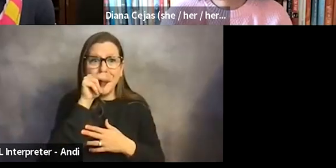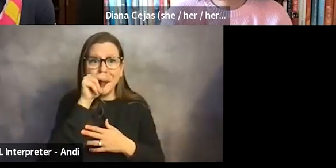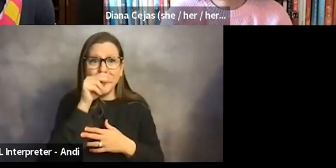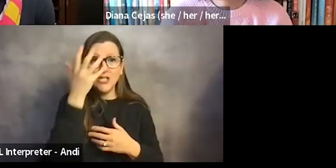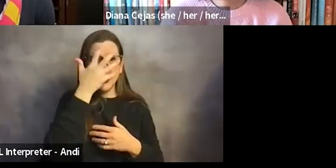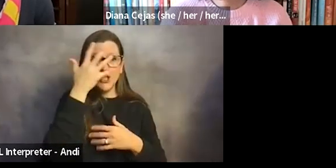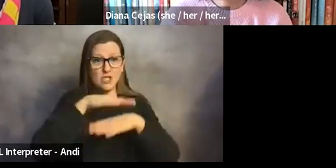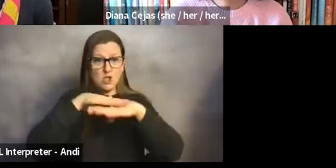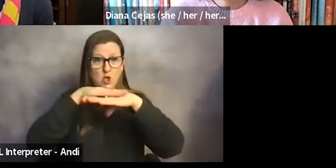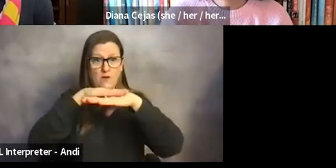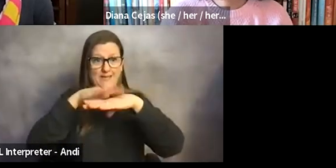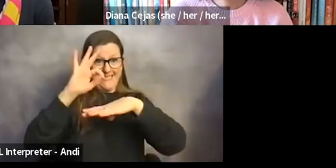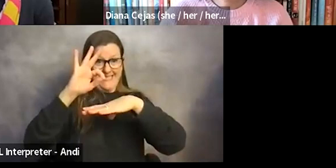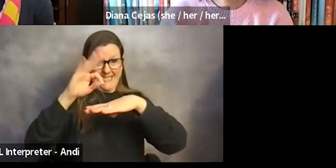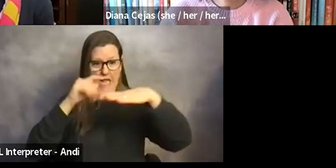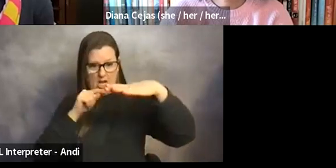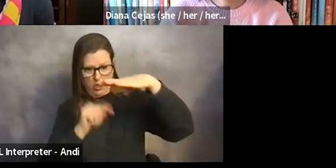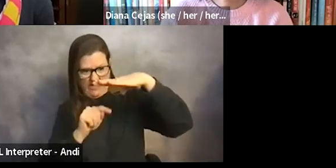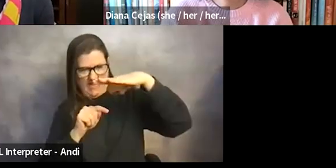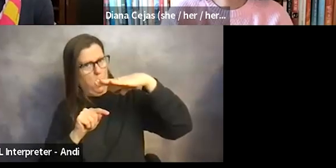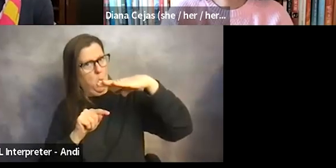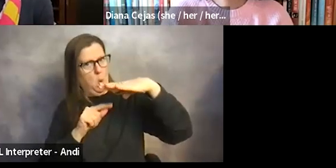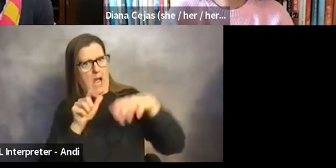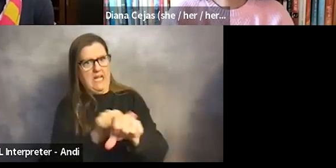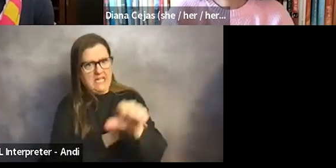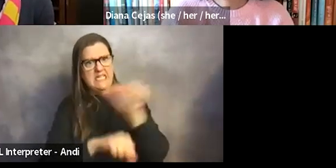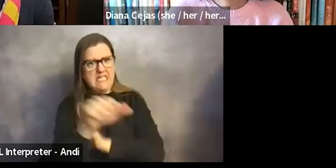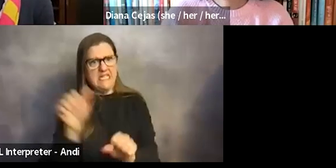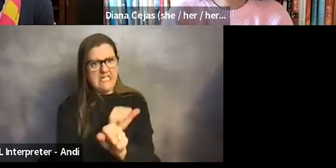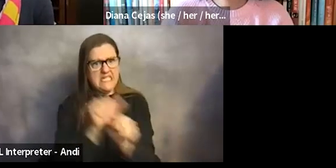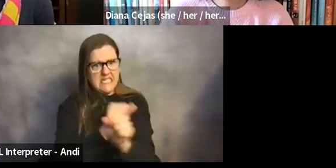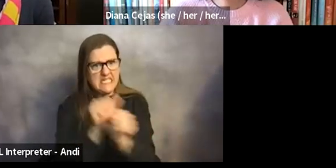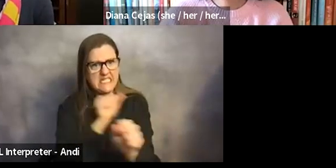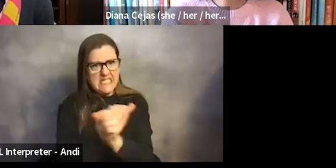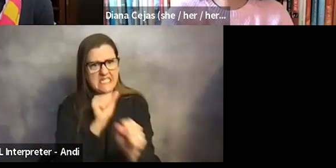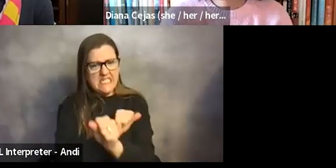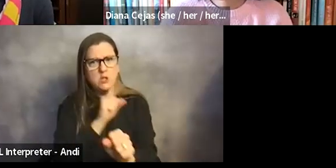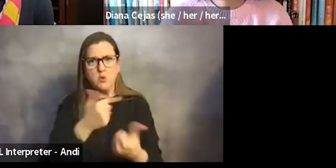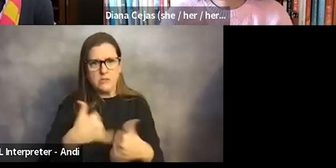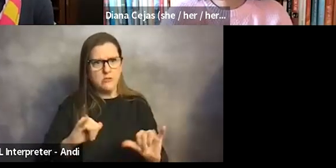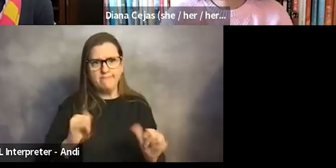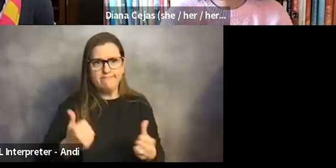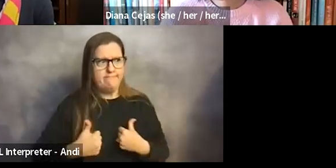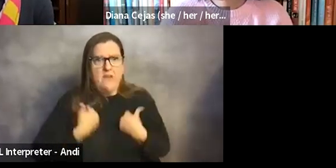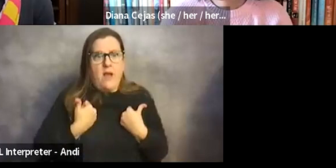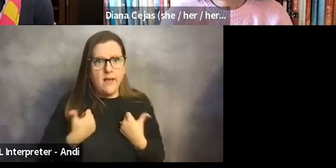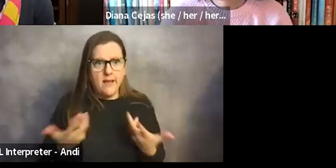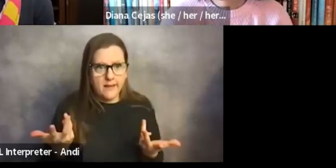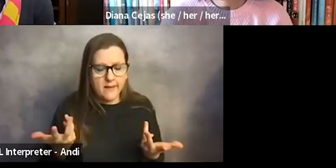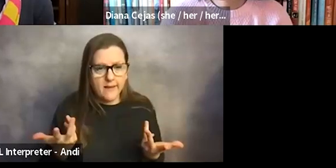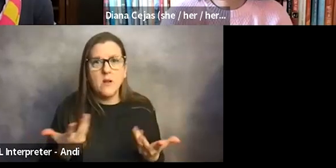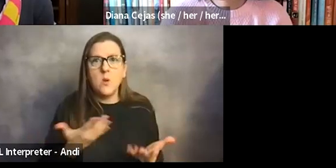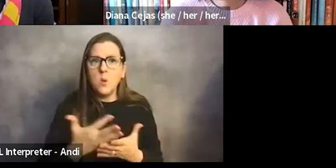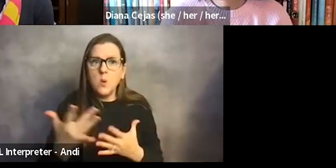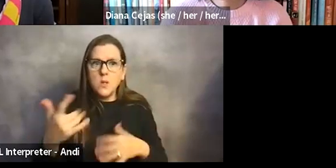but underneath, I was really, really, really, really, really working hard to be just alive. And over time, I became